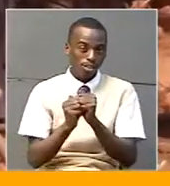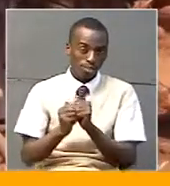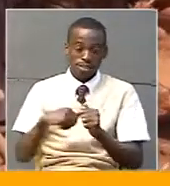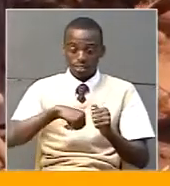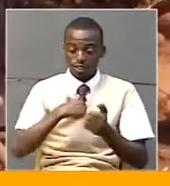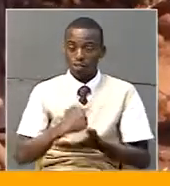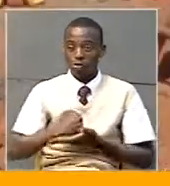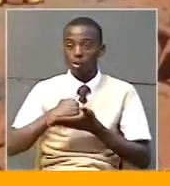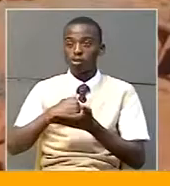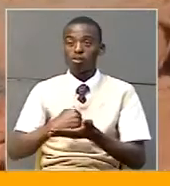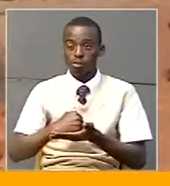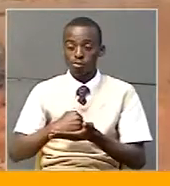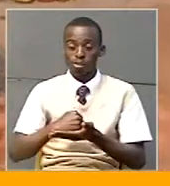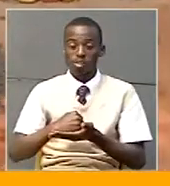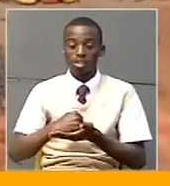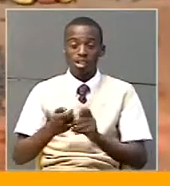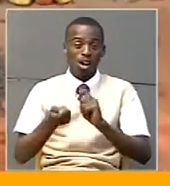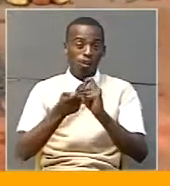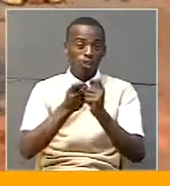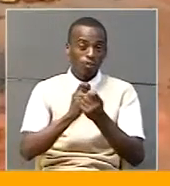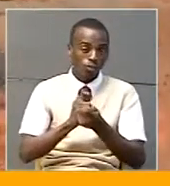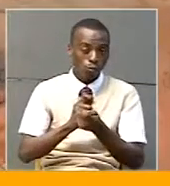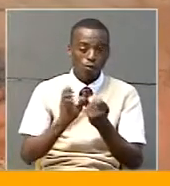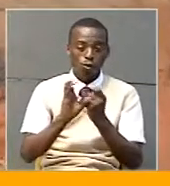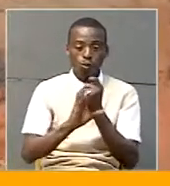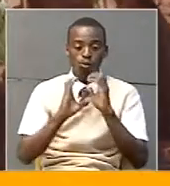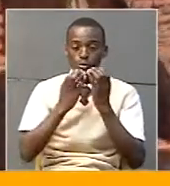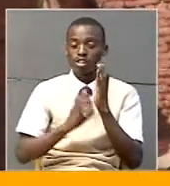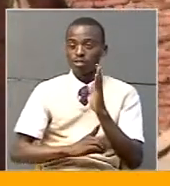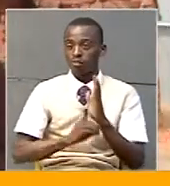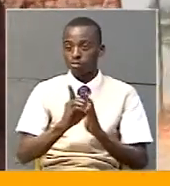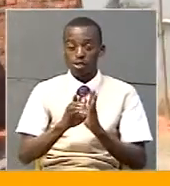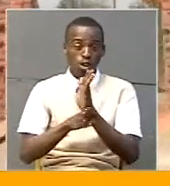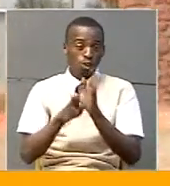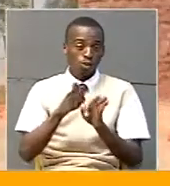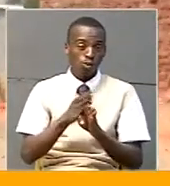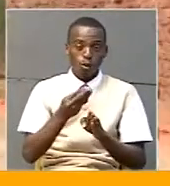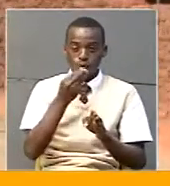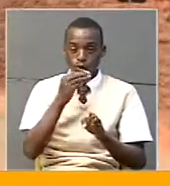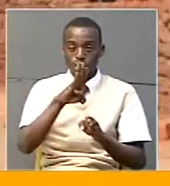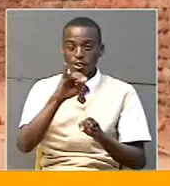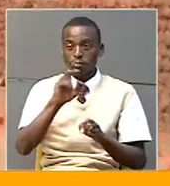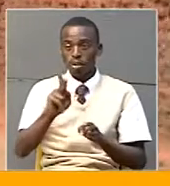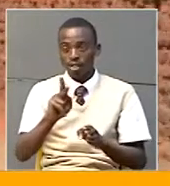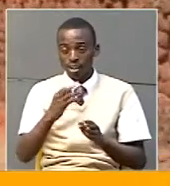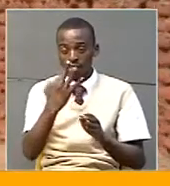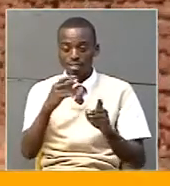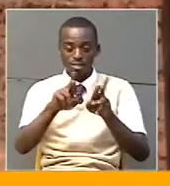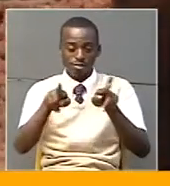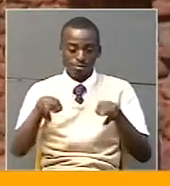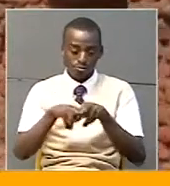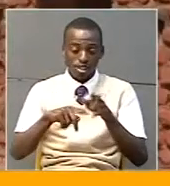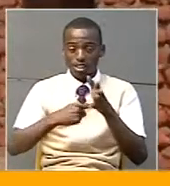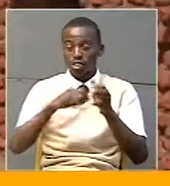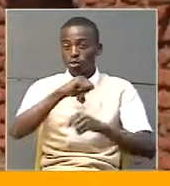self-help, diligence and transformation created for community development, construction of a food bank and a three-classroom building for a technical